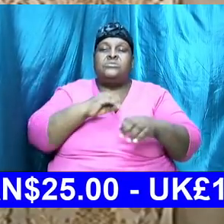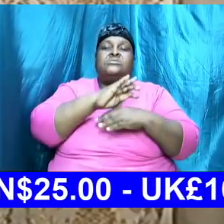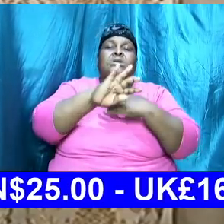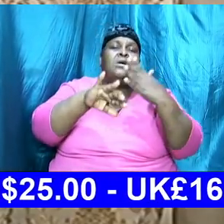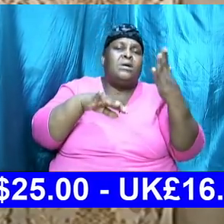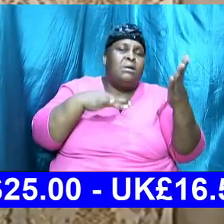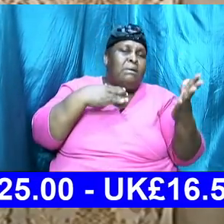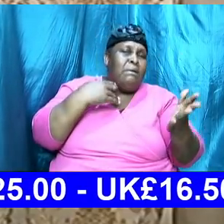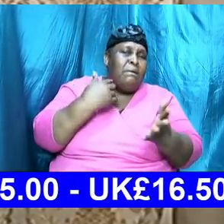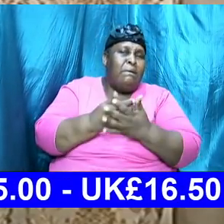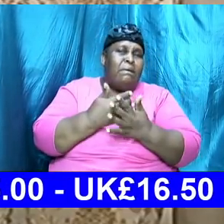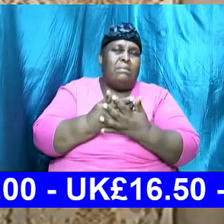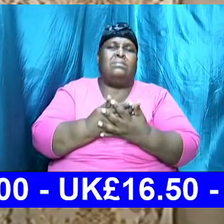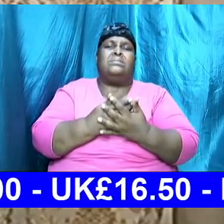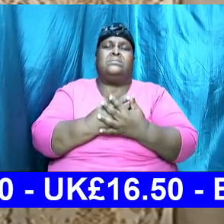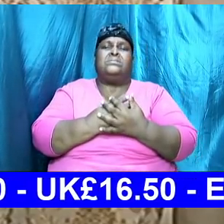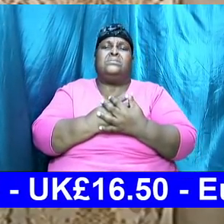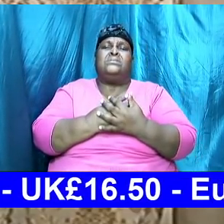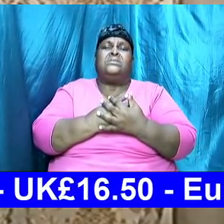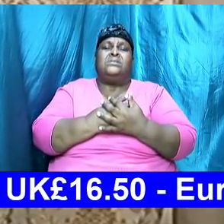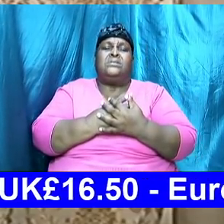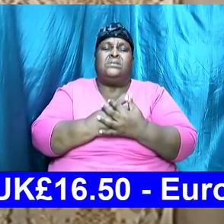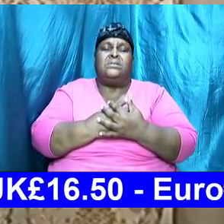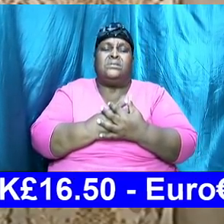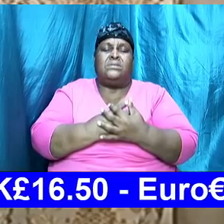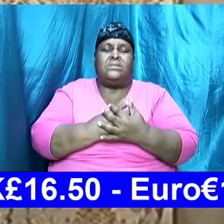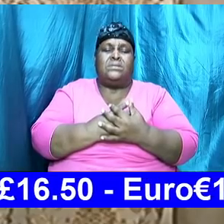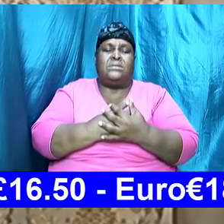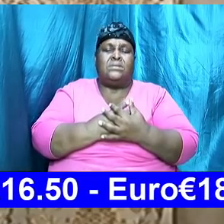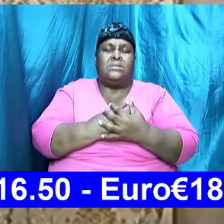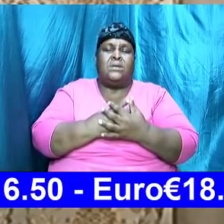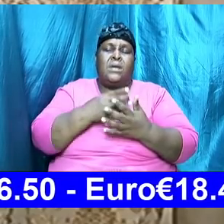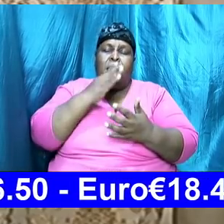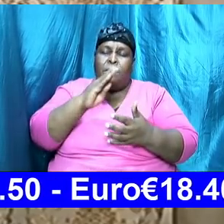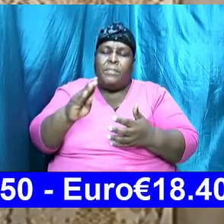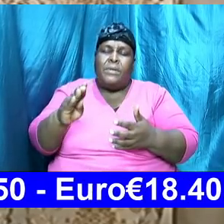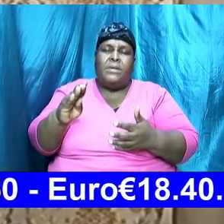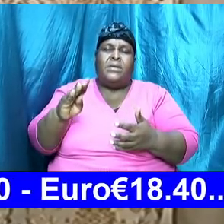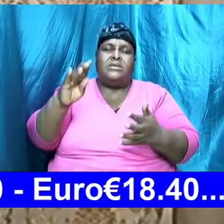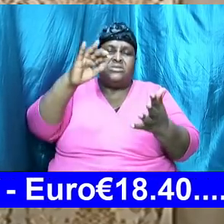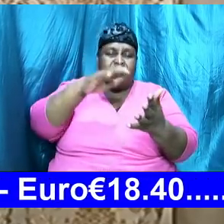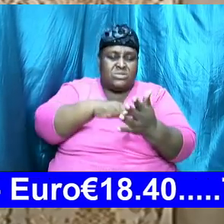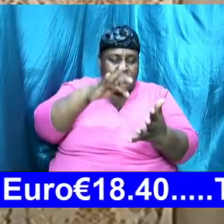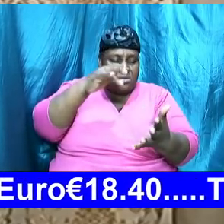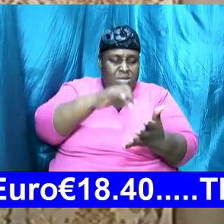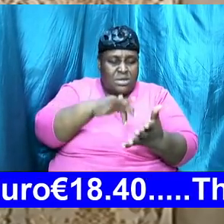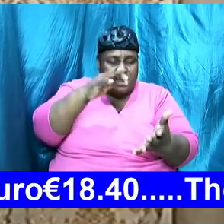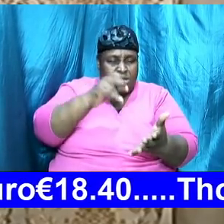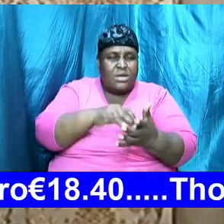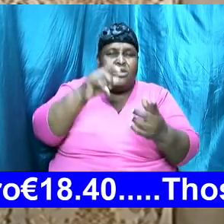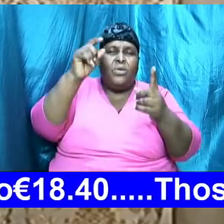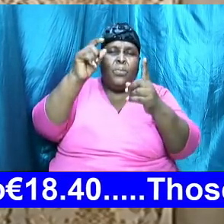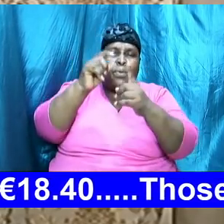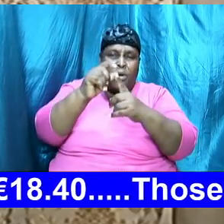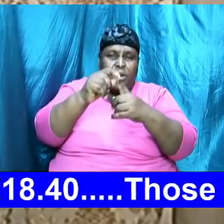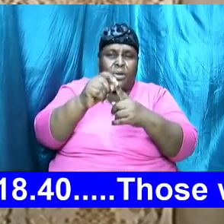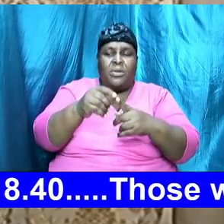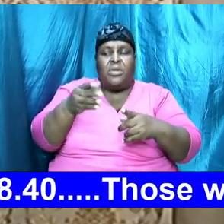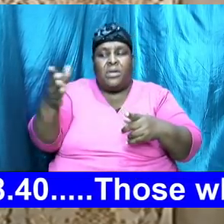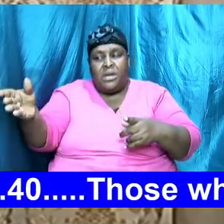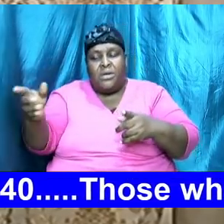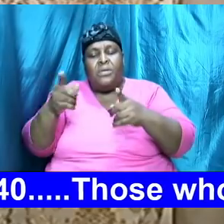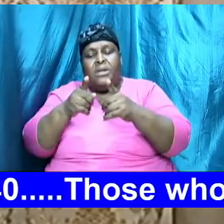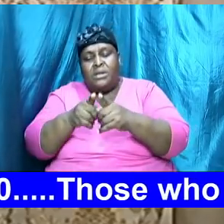of us have the capacity to be students of the word and hear a little veer a little